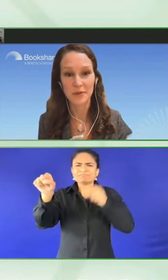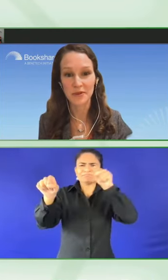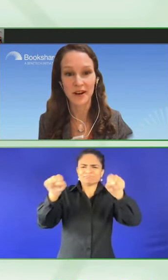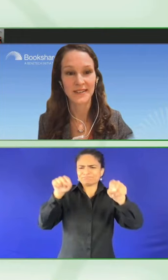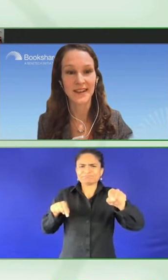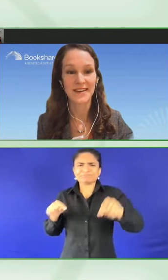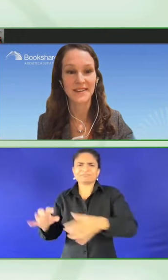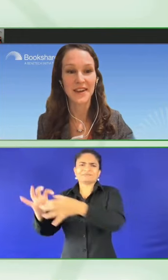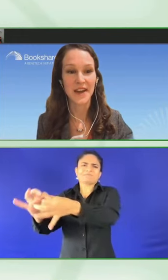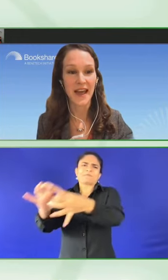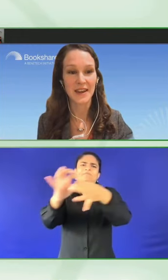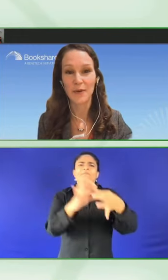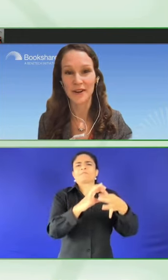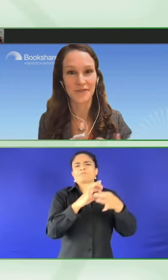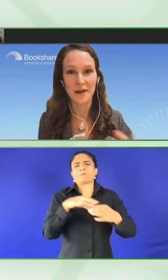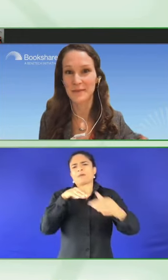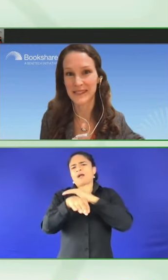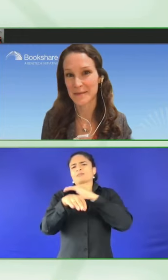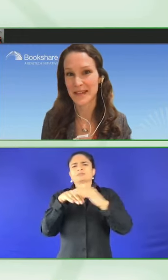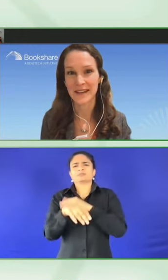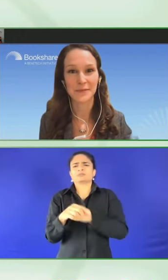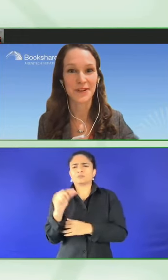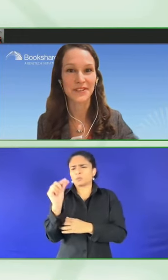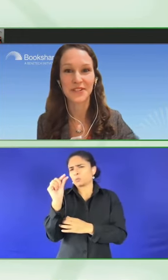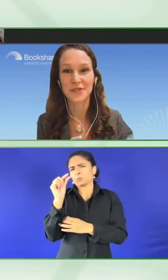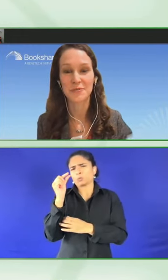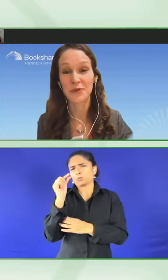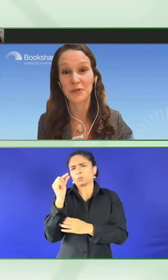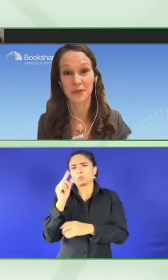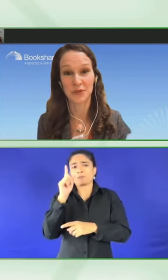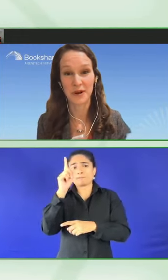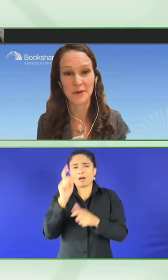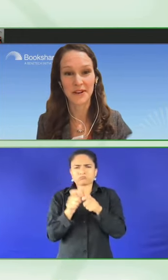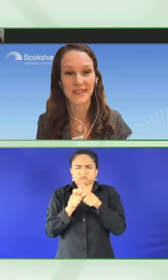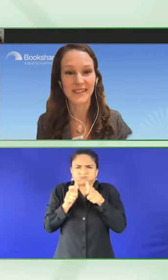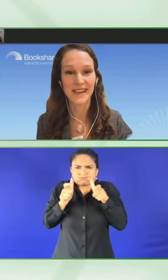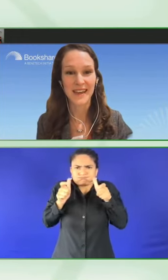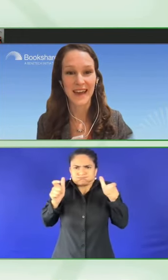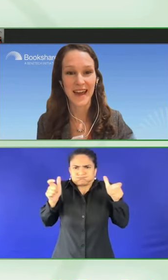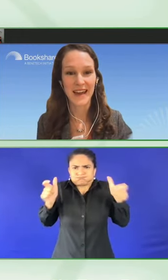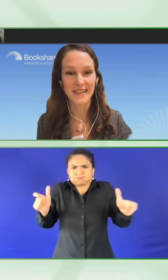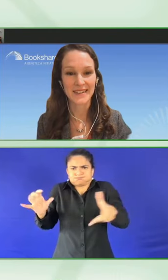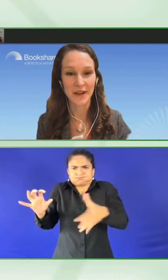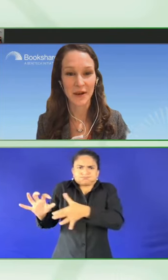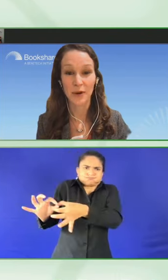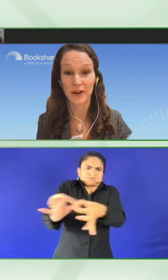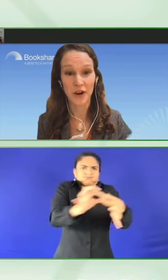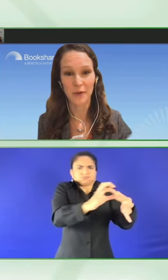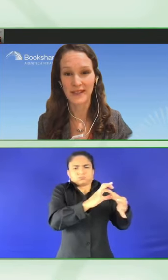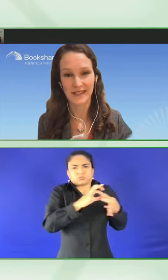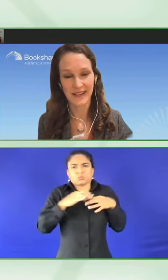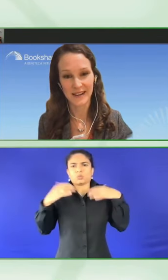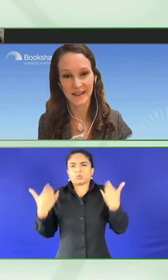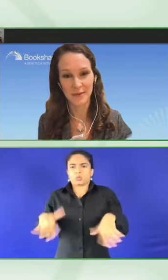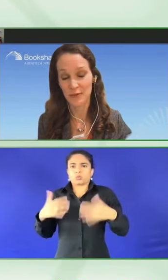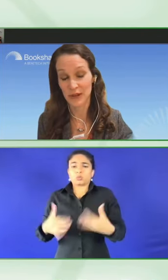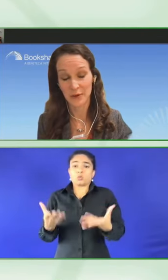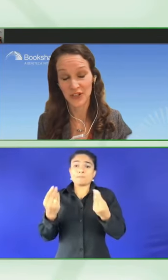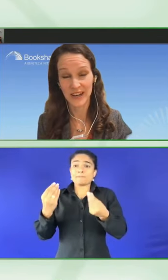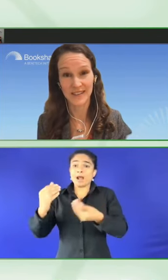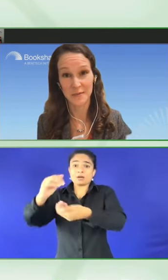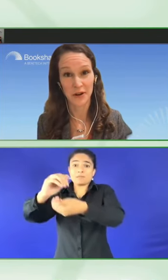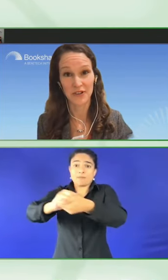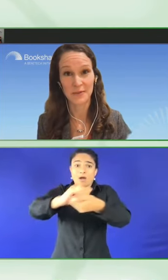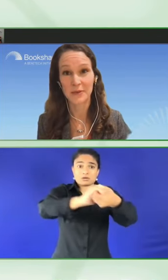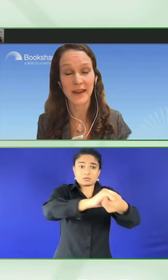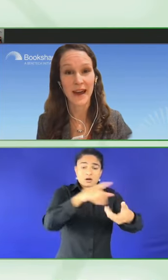us to distribute content anywhere from STEM textbooks to beautiful storybooks. And we're always excited, we really